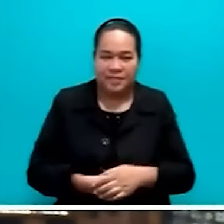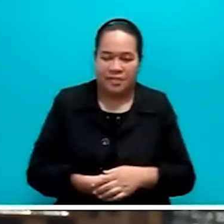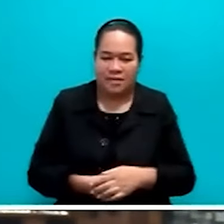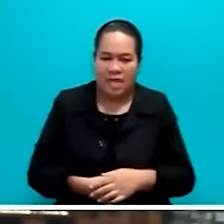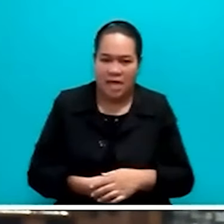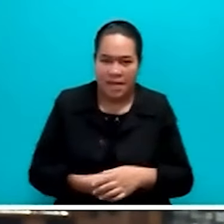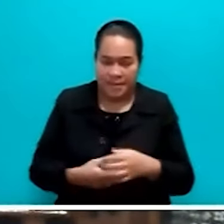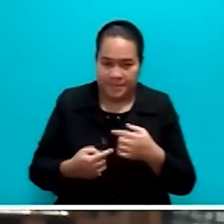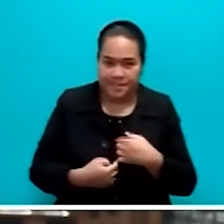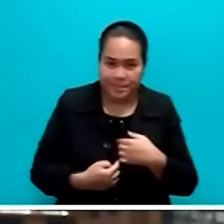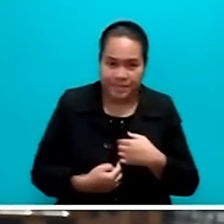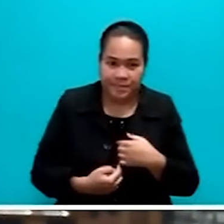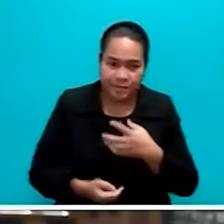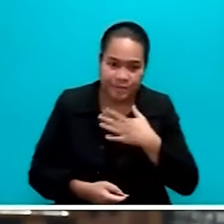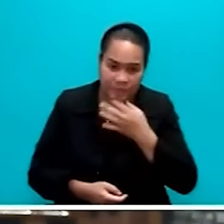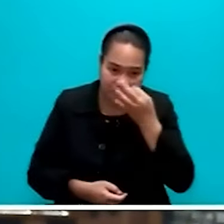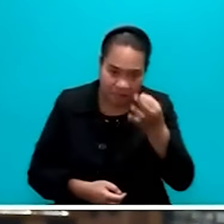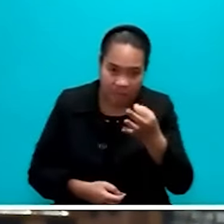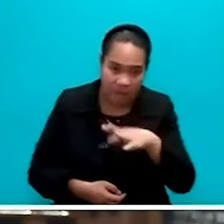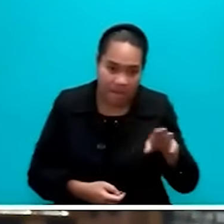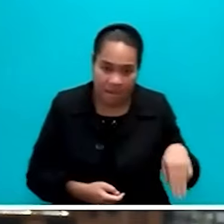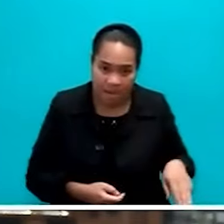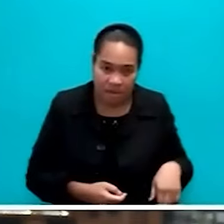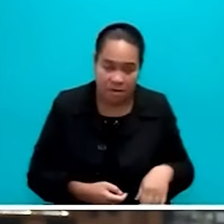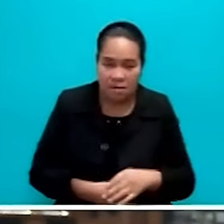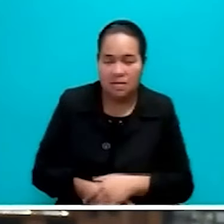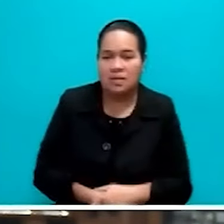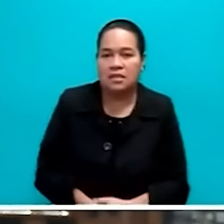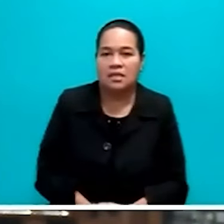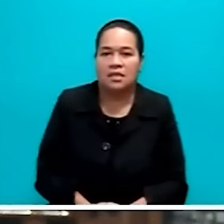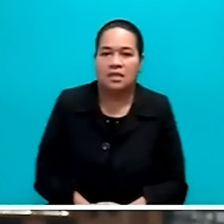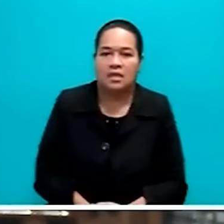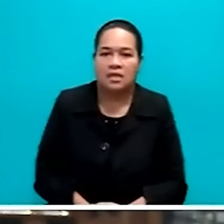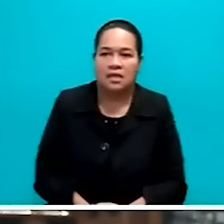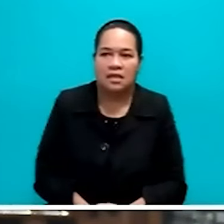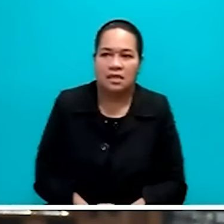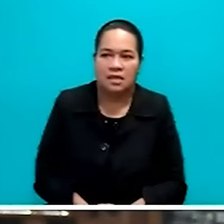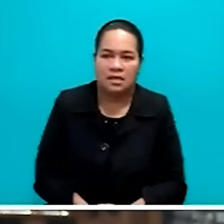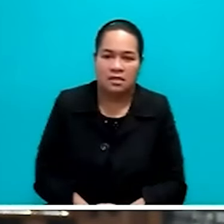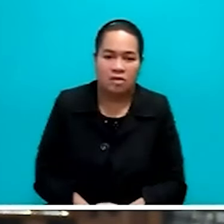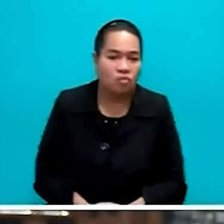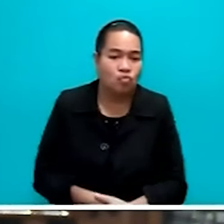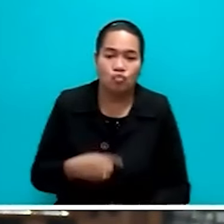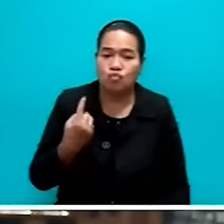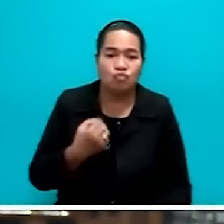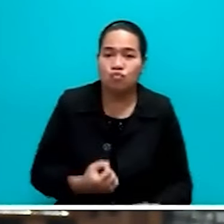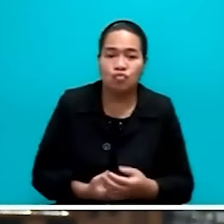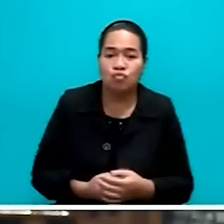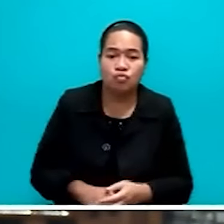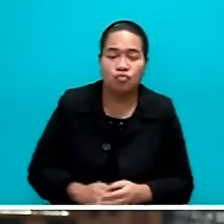to ask the honorable members, Mr. Speaker, to put their hand up if they grew up in a maritime island,